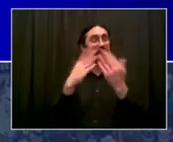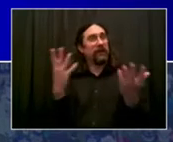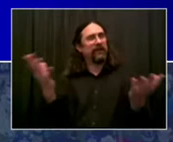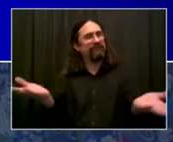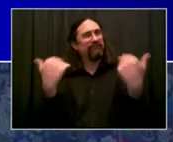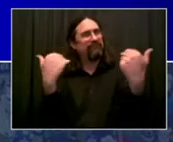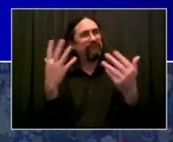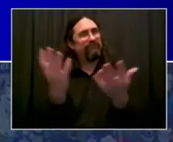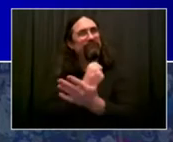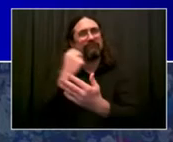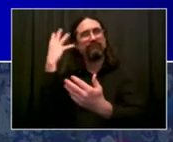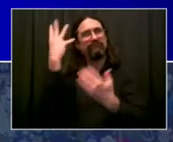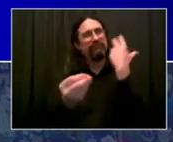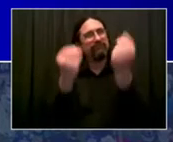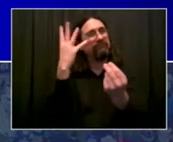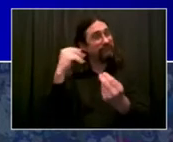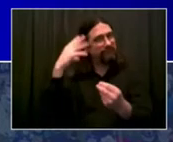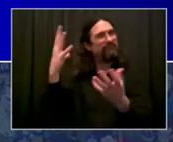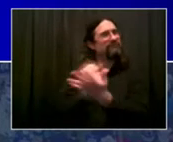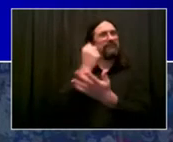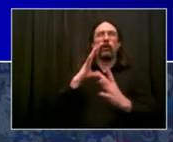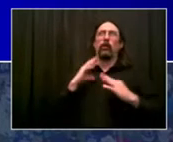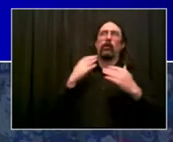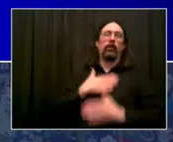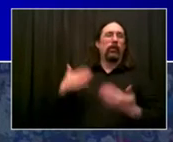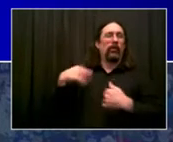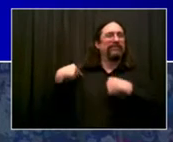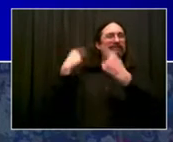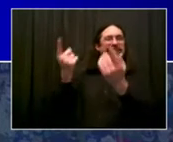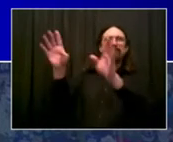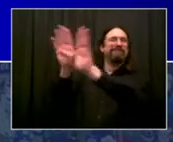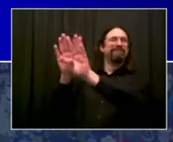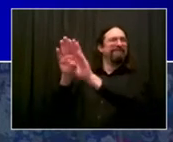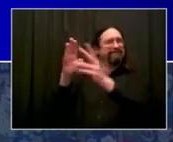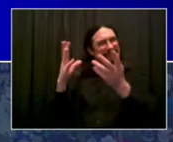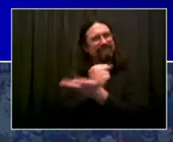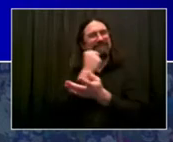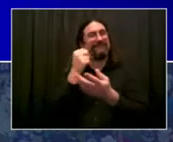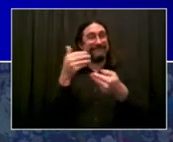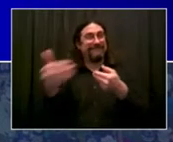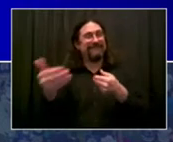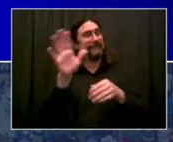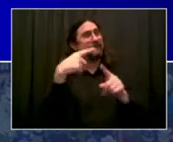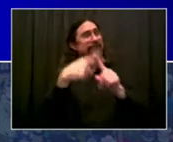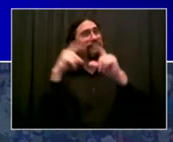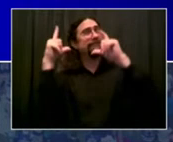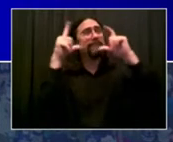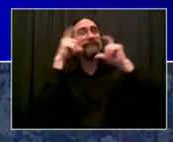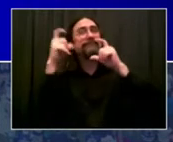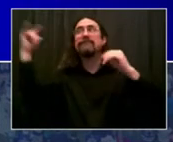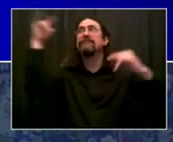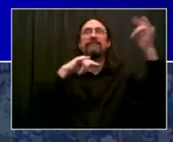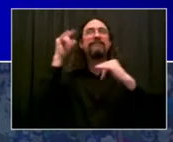It means going to stores, and anyone who wants to shop at a store can go to a store again. It means bars and restaurants being able to